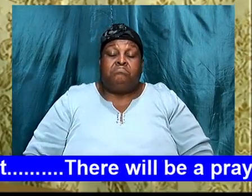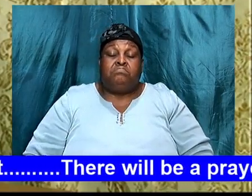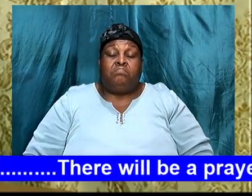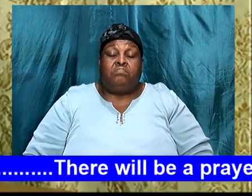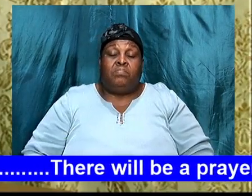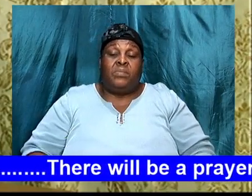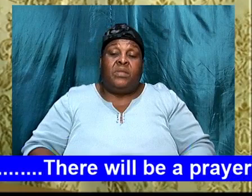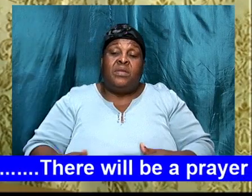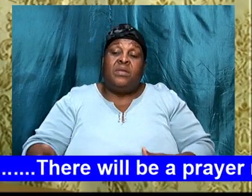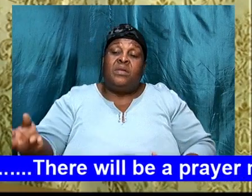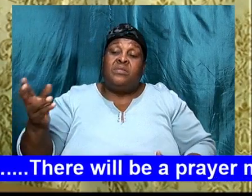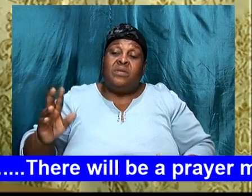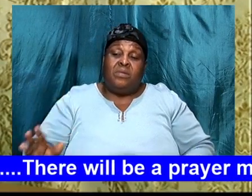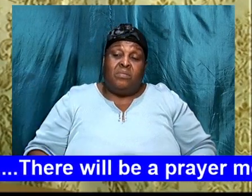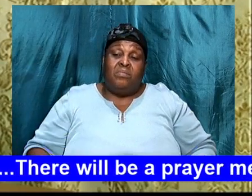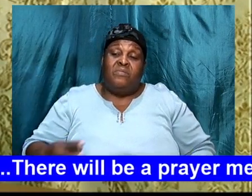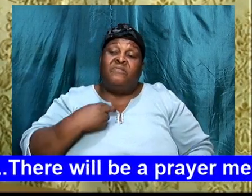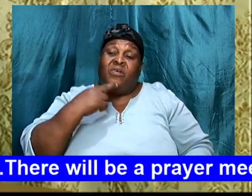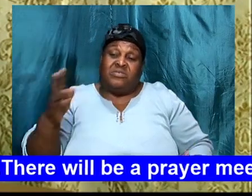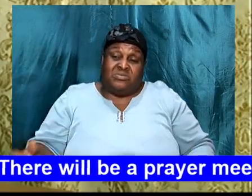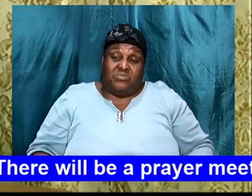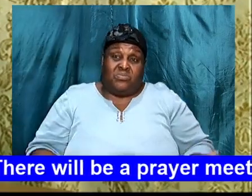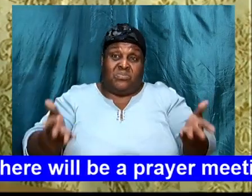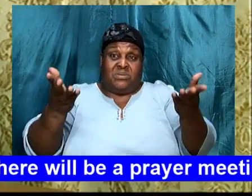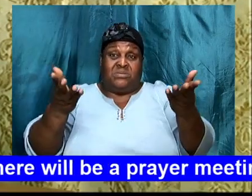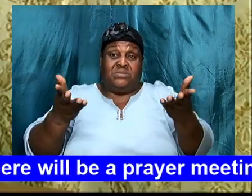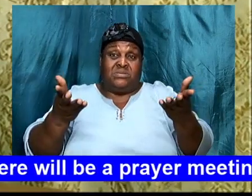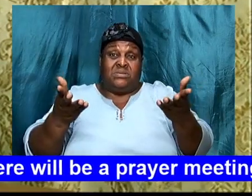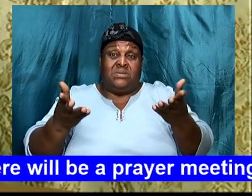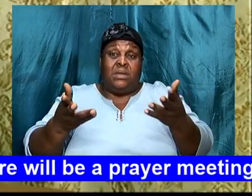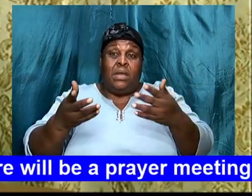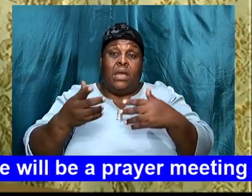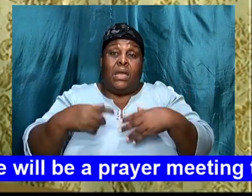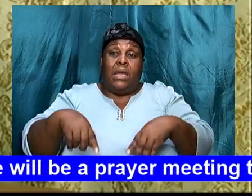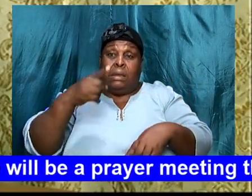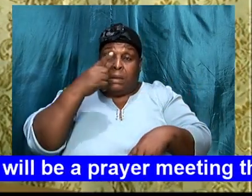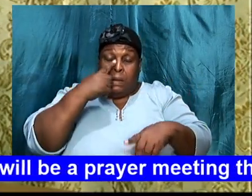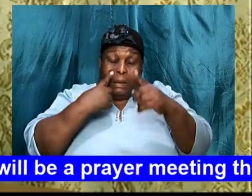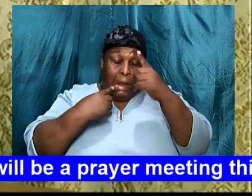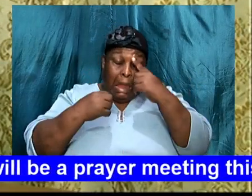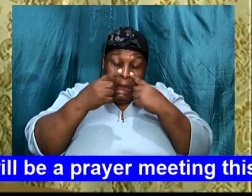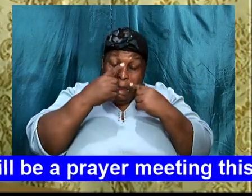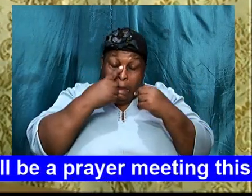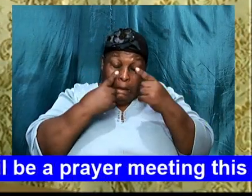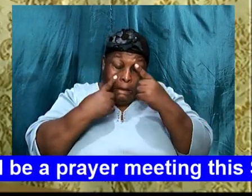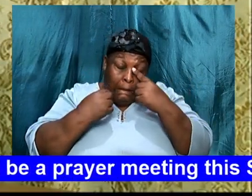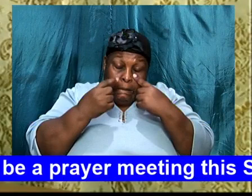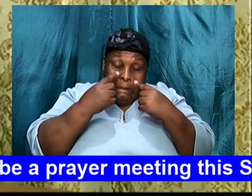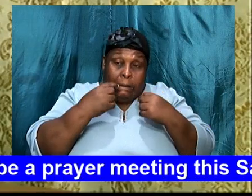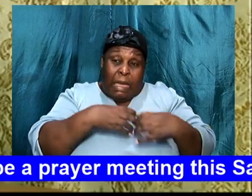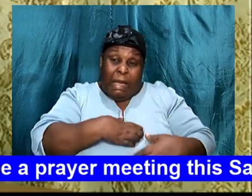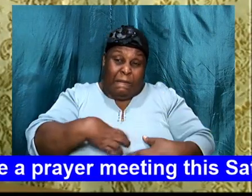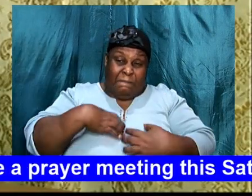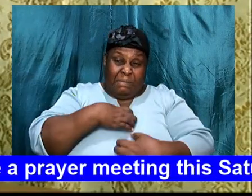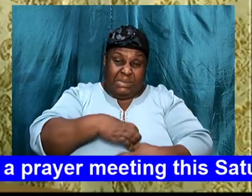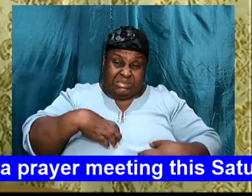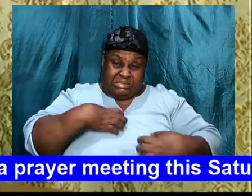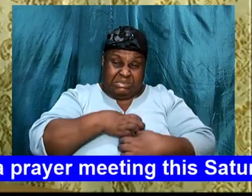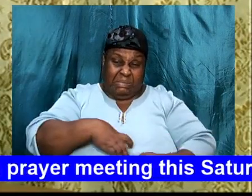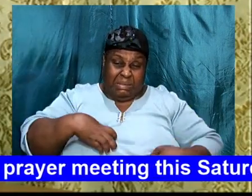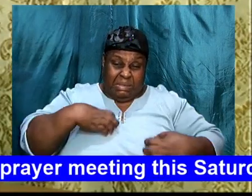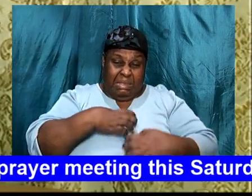they raised, their voices, and wept aloud, grumbling, against Moses, and Aaron, saying,